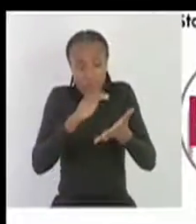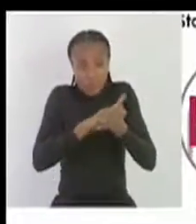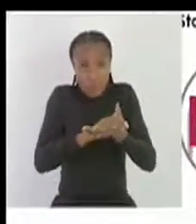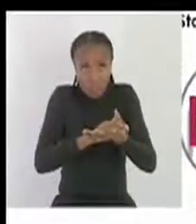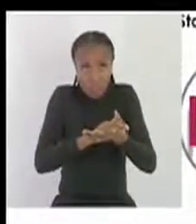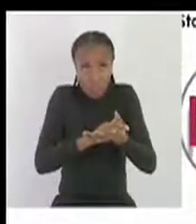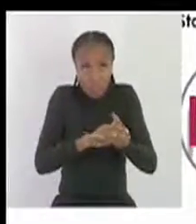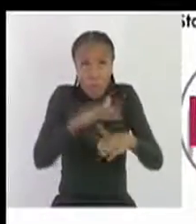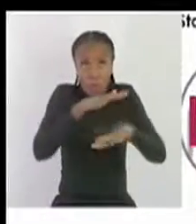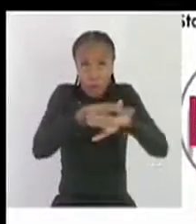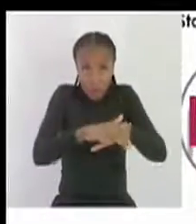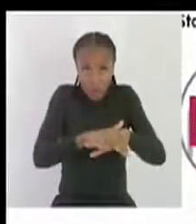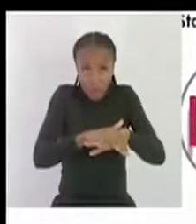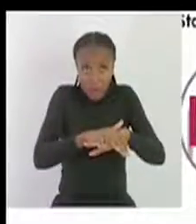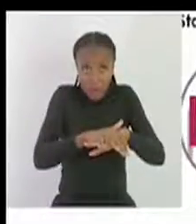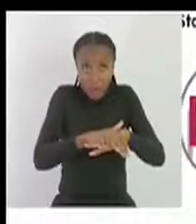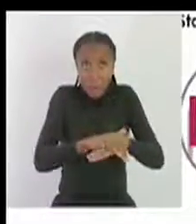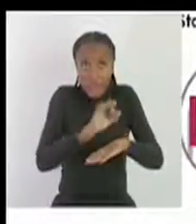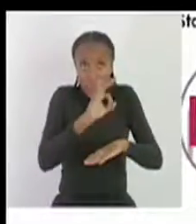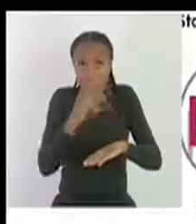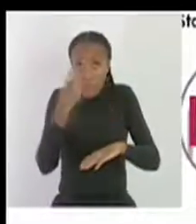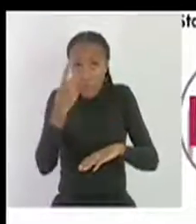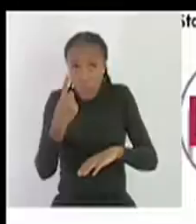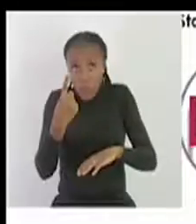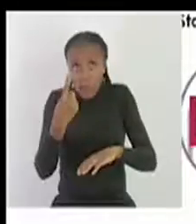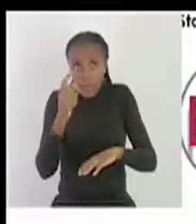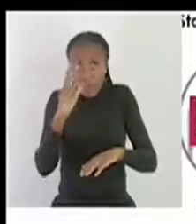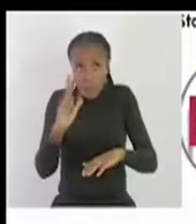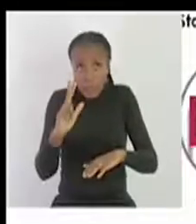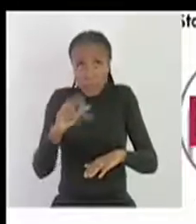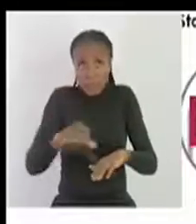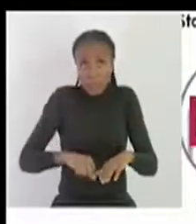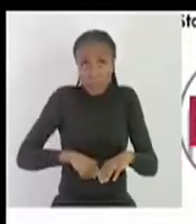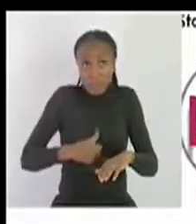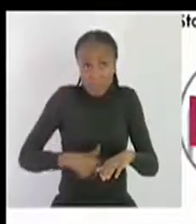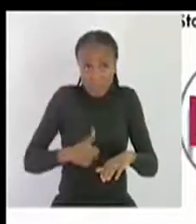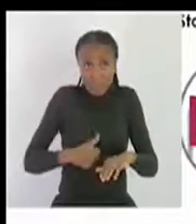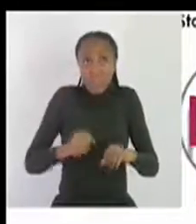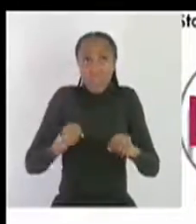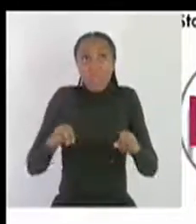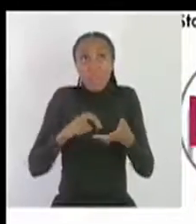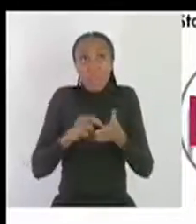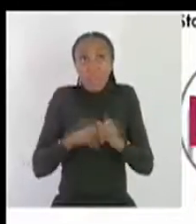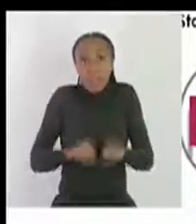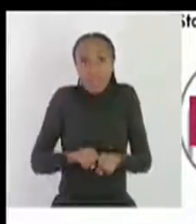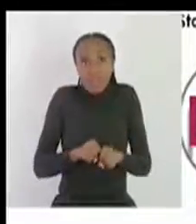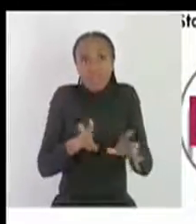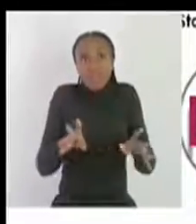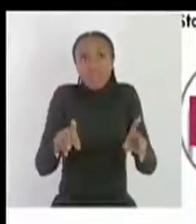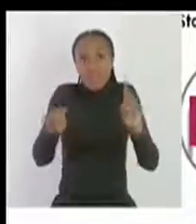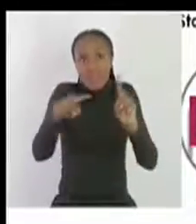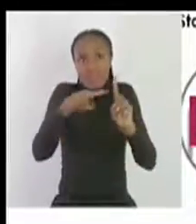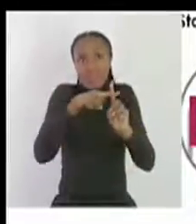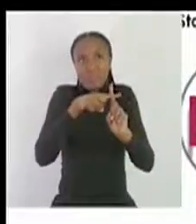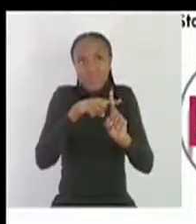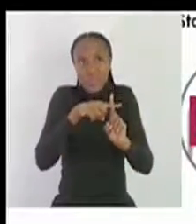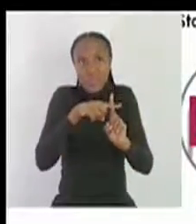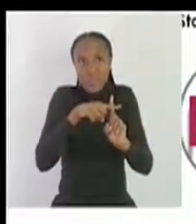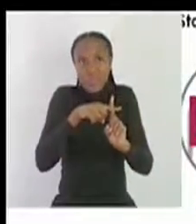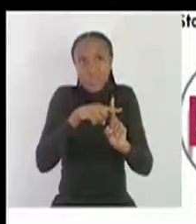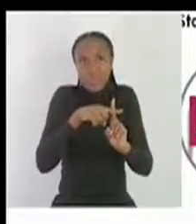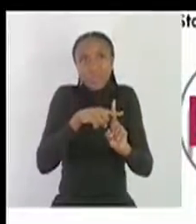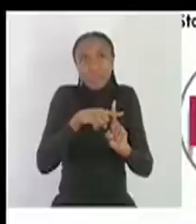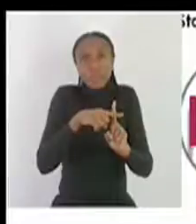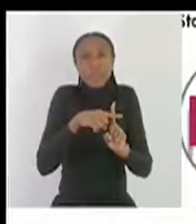then one of us is infected with a virus it means that both of us will become positive and then the last one shows a